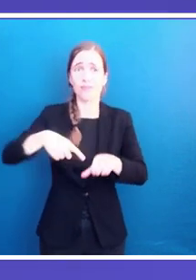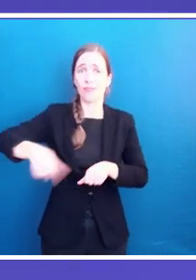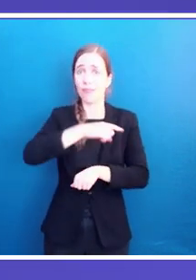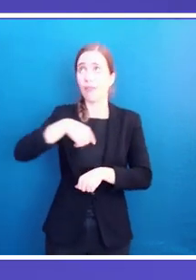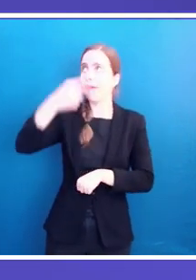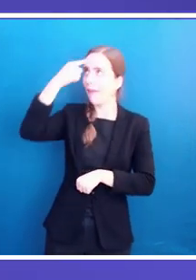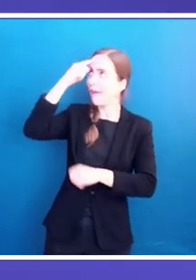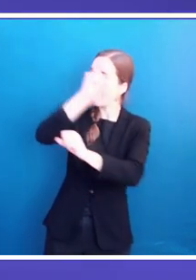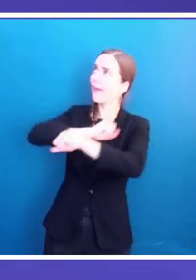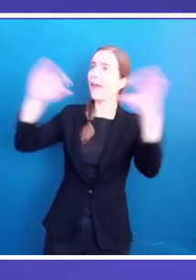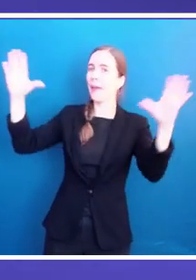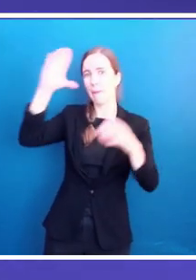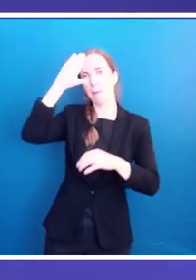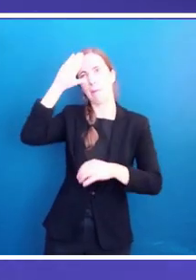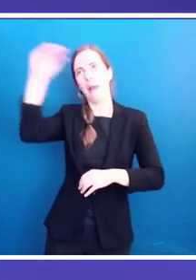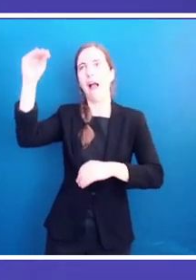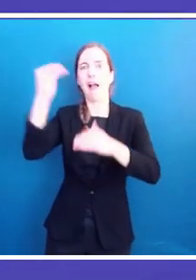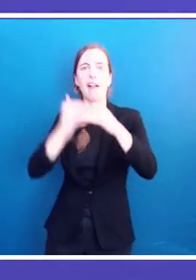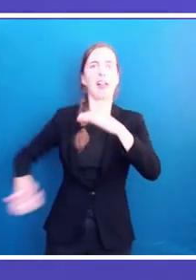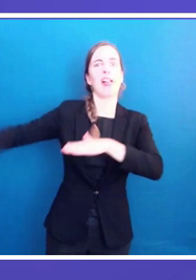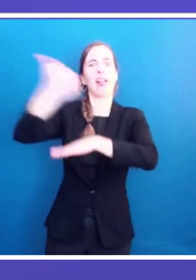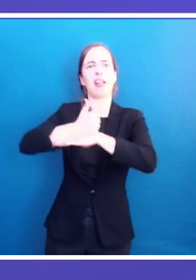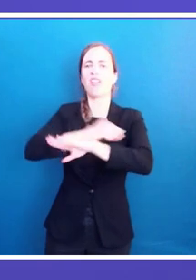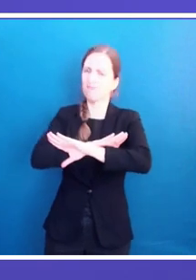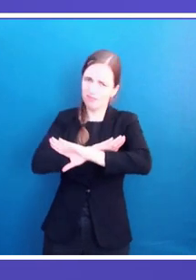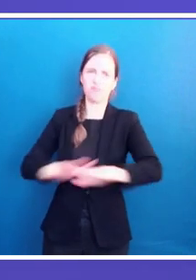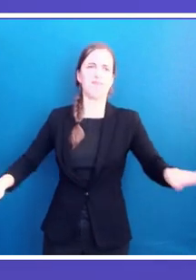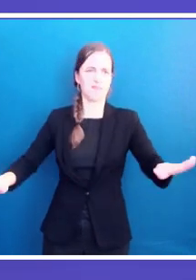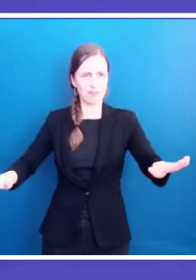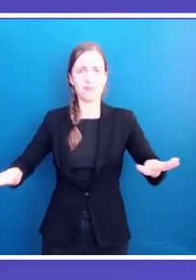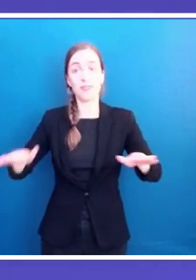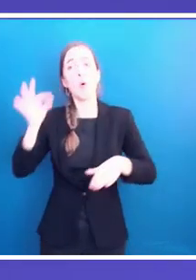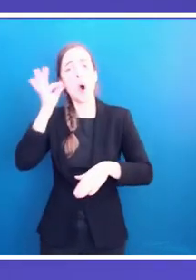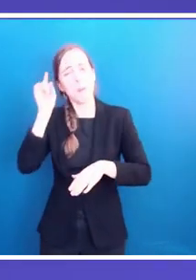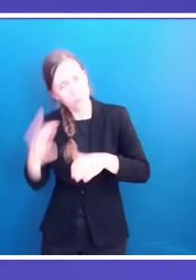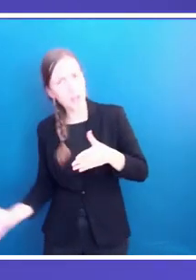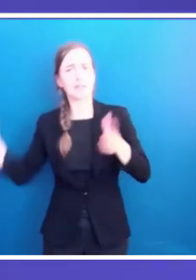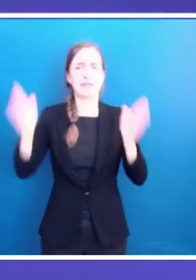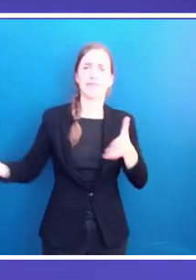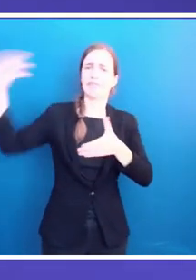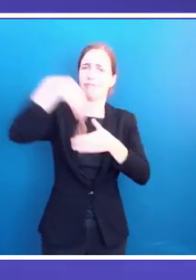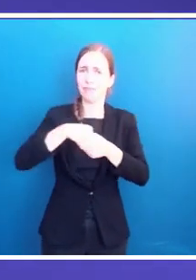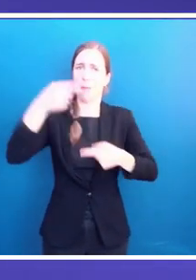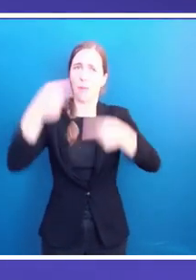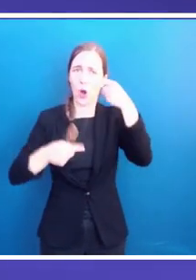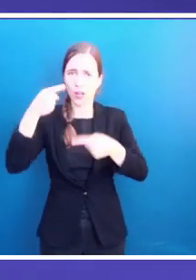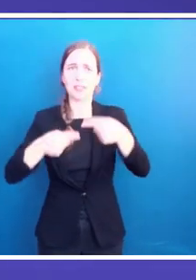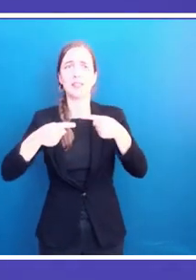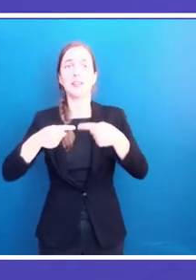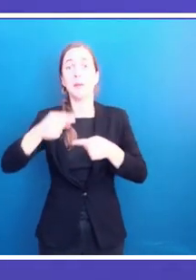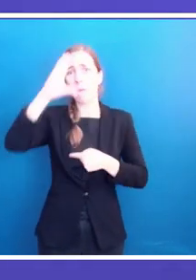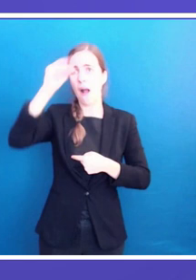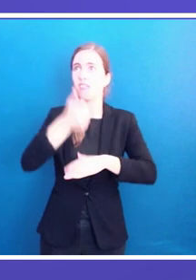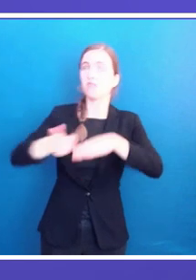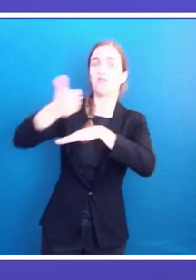to become actors while ensuring balance between the personal life and the political commitments